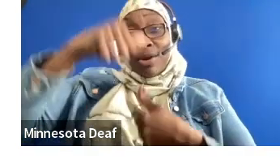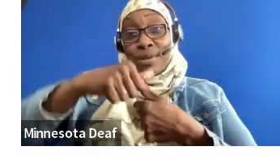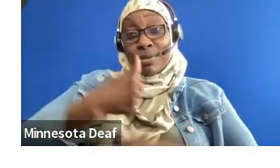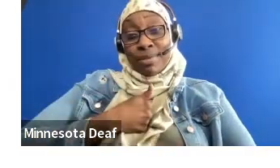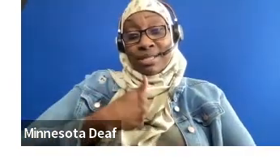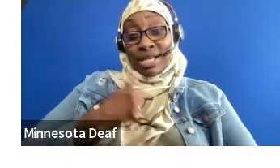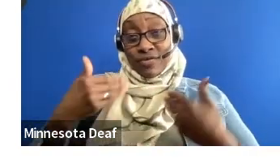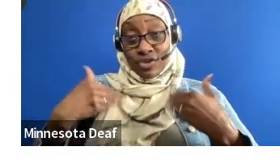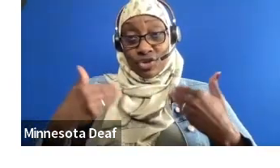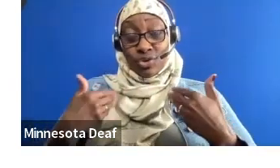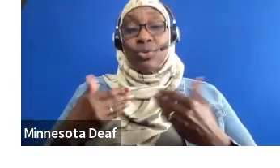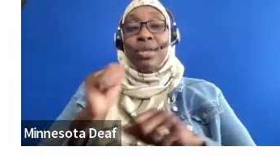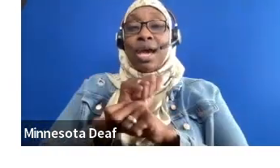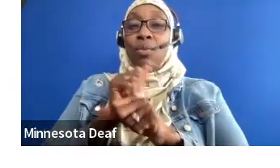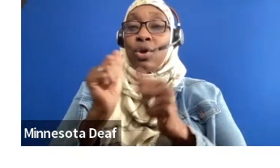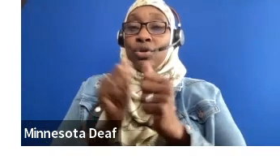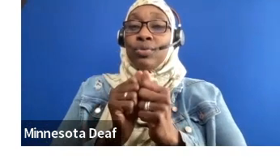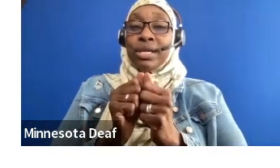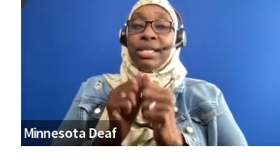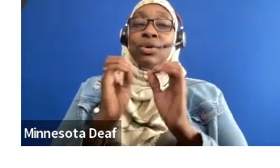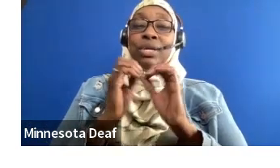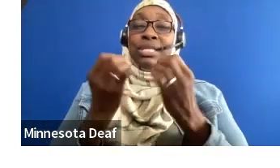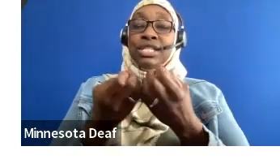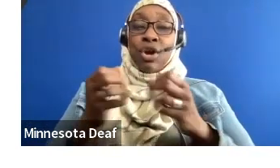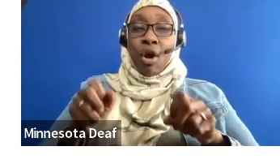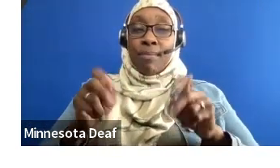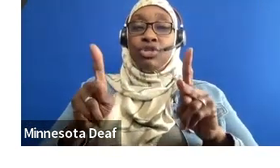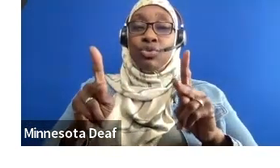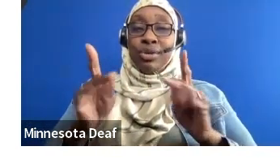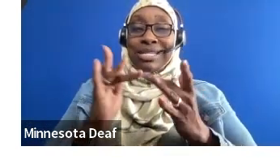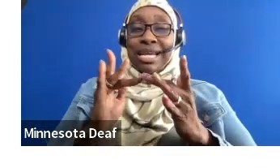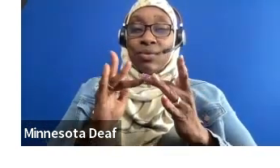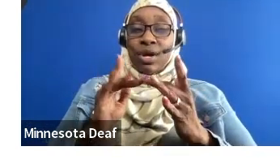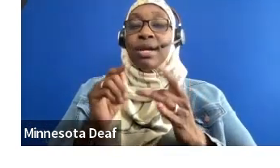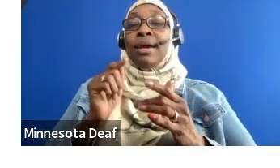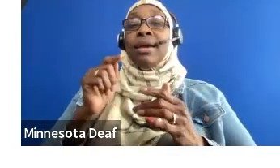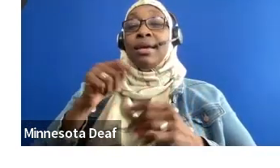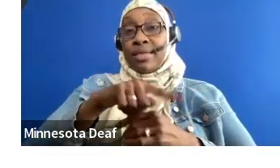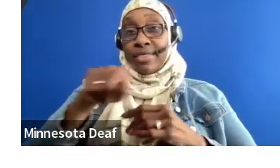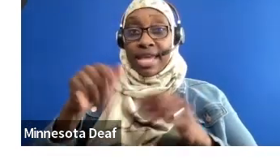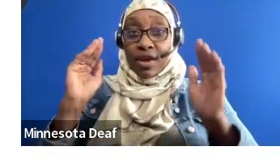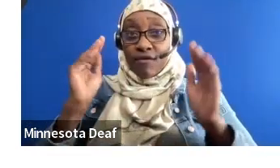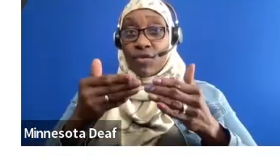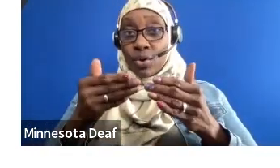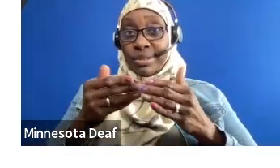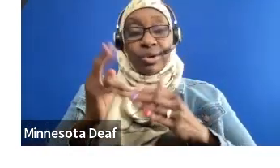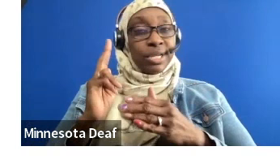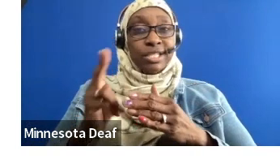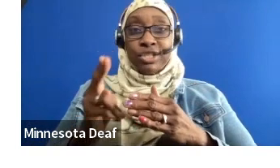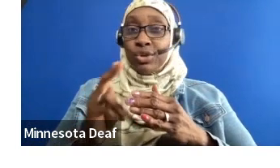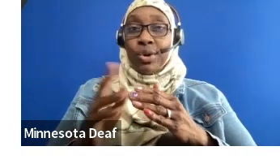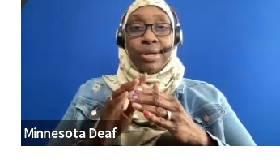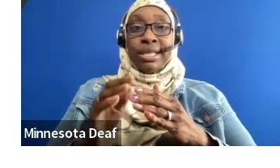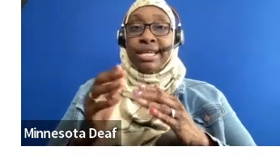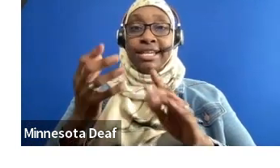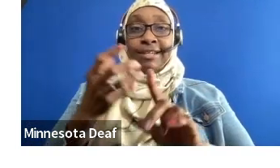Network. They're based in New York City. They focused on historically marginalized communities and very similar work